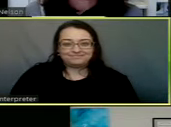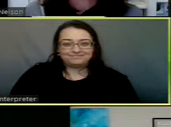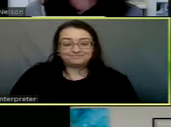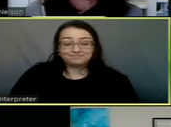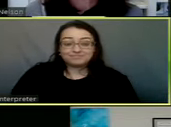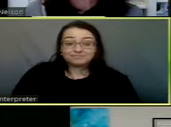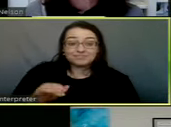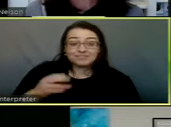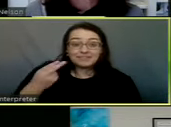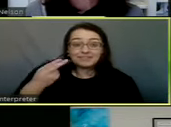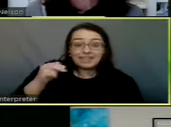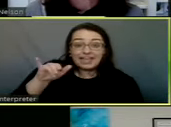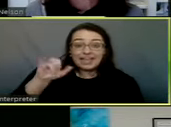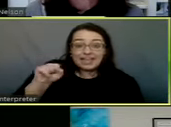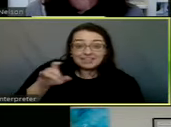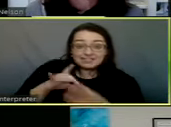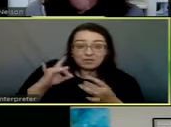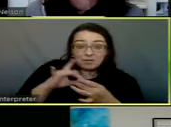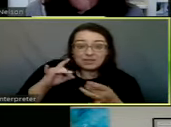Council Member Hayes, comments?